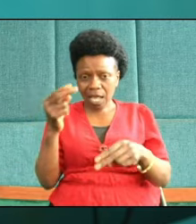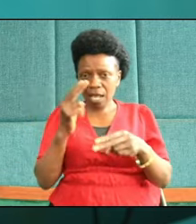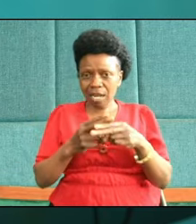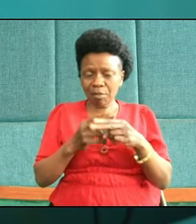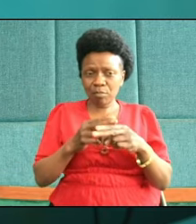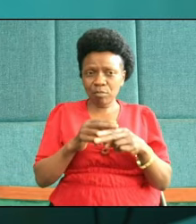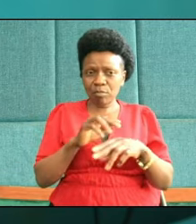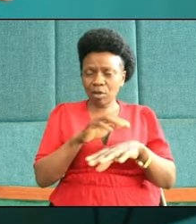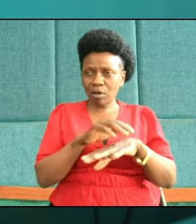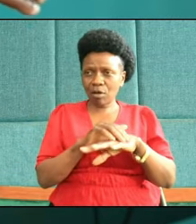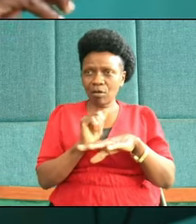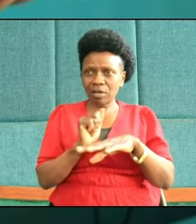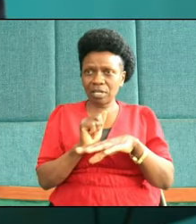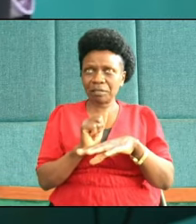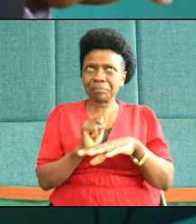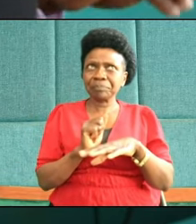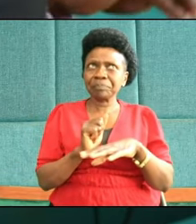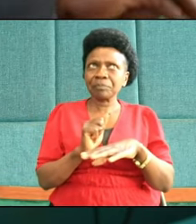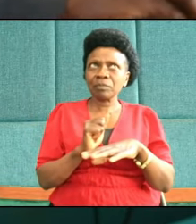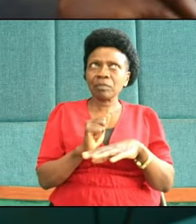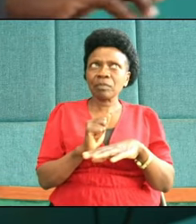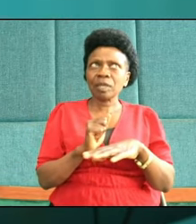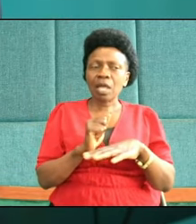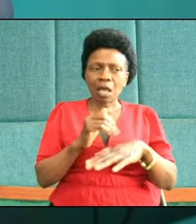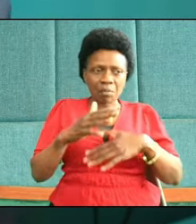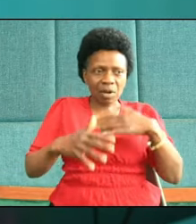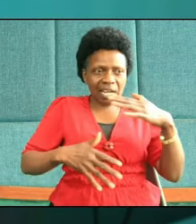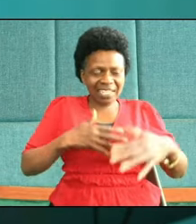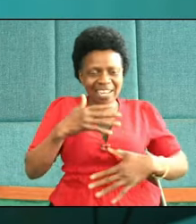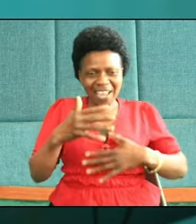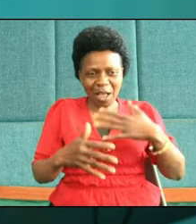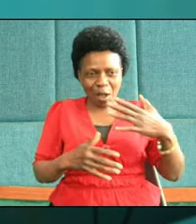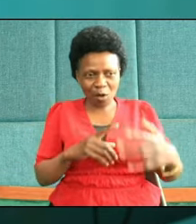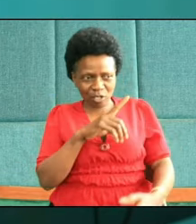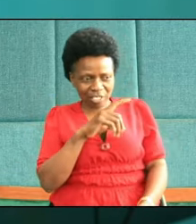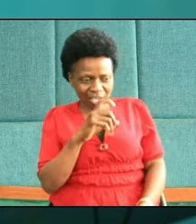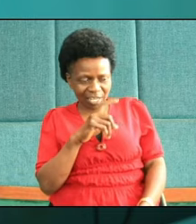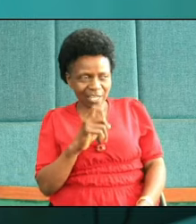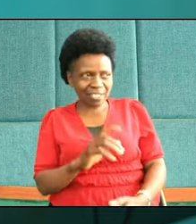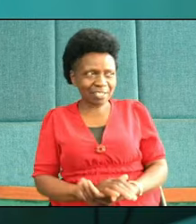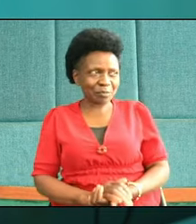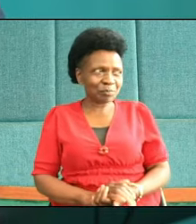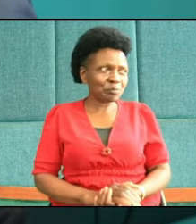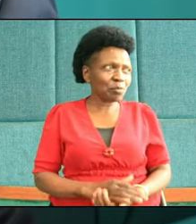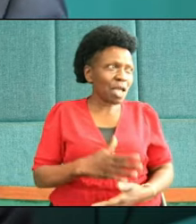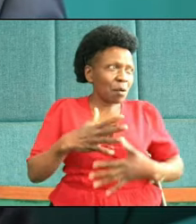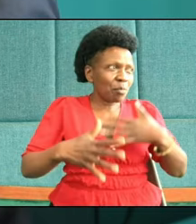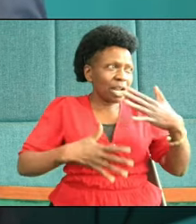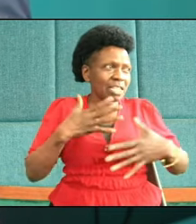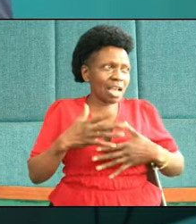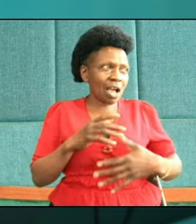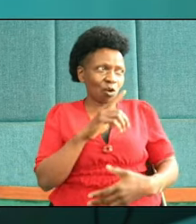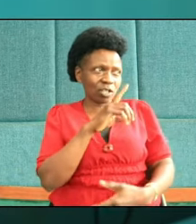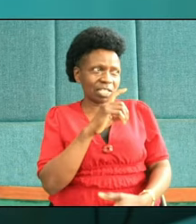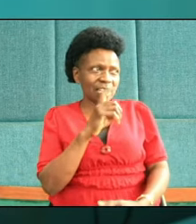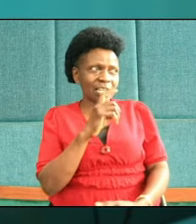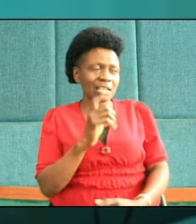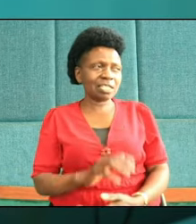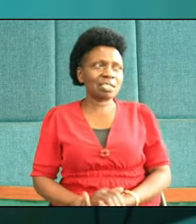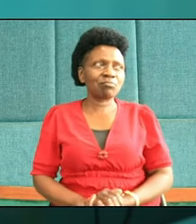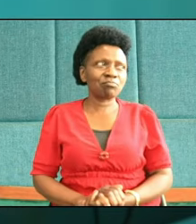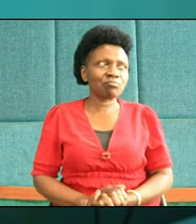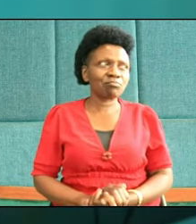they are called racial consultants, racial consultants, racial concertants.